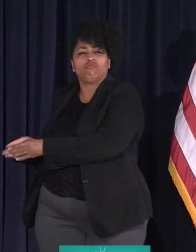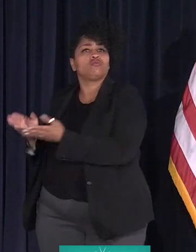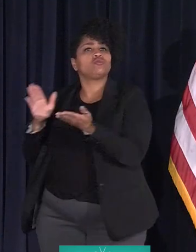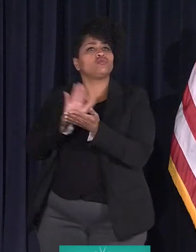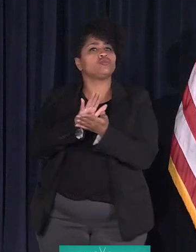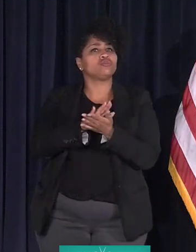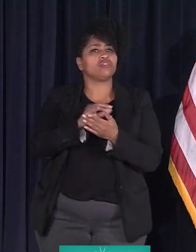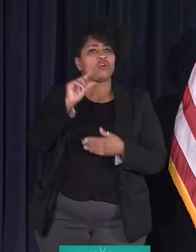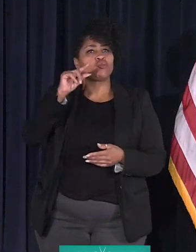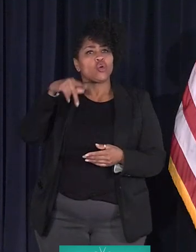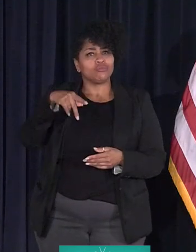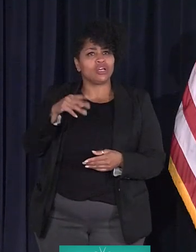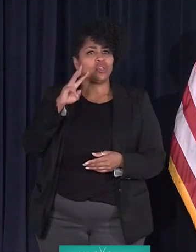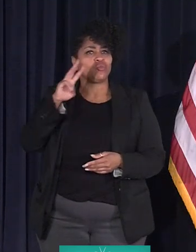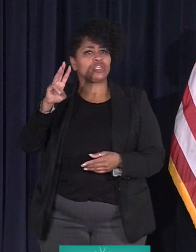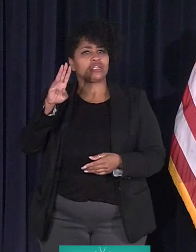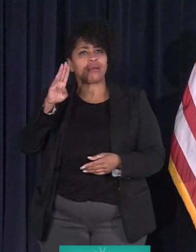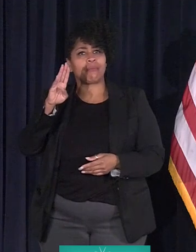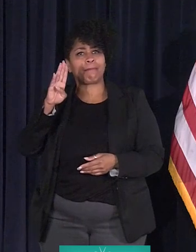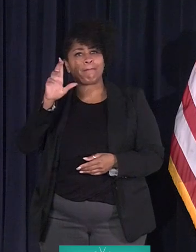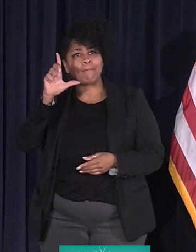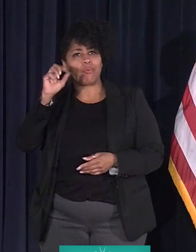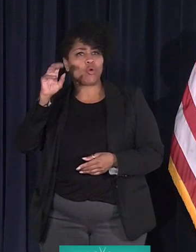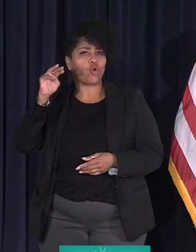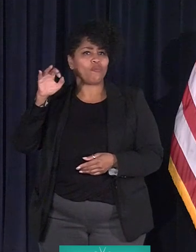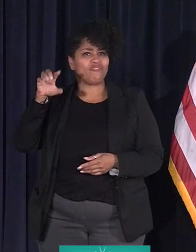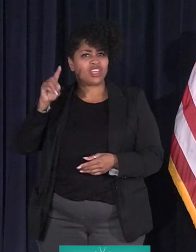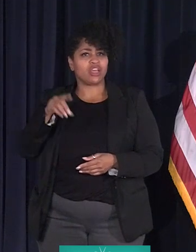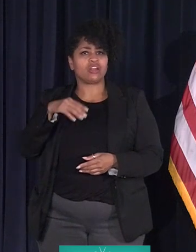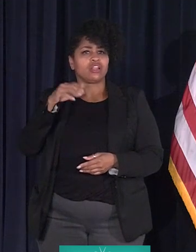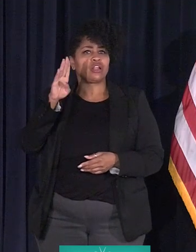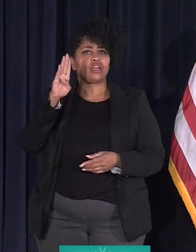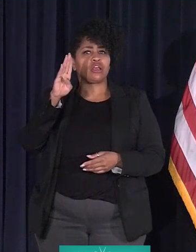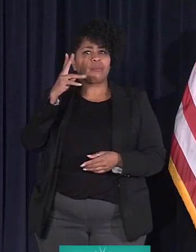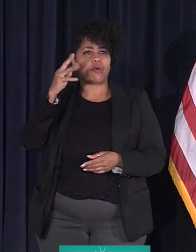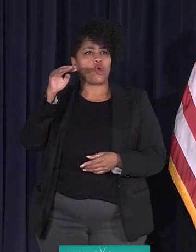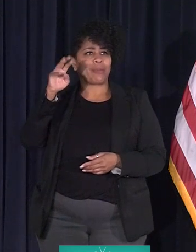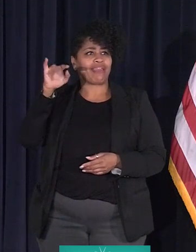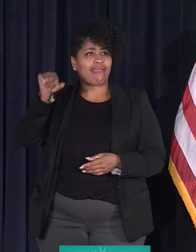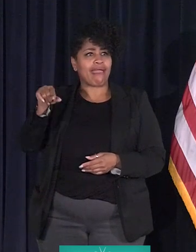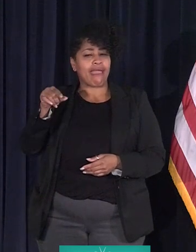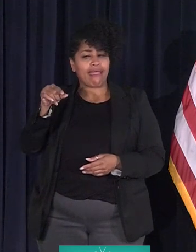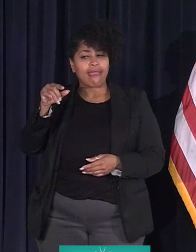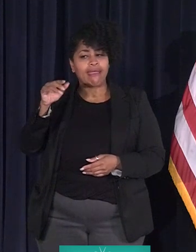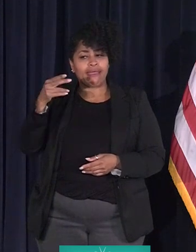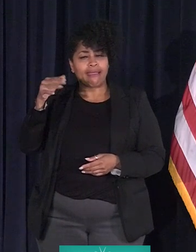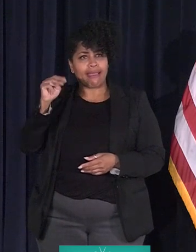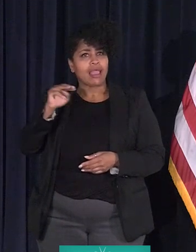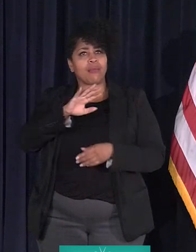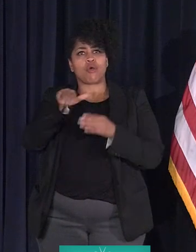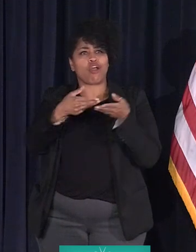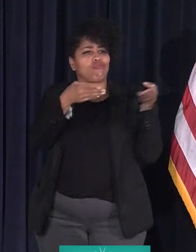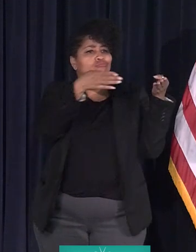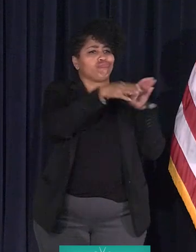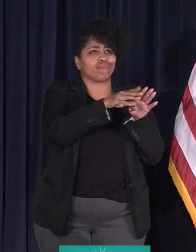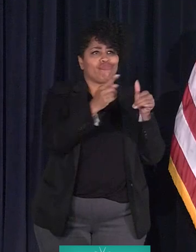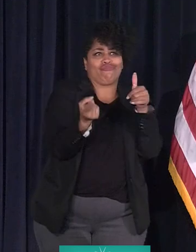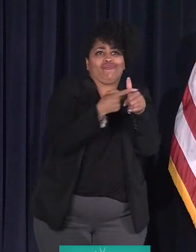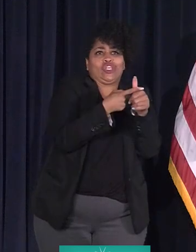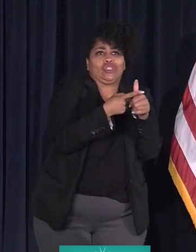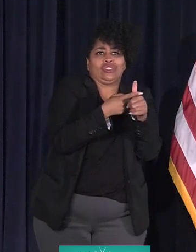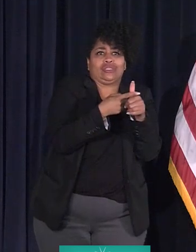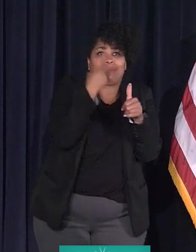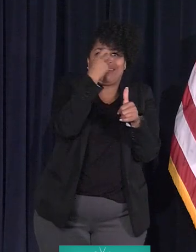Pointe and West Bloomfield and Birmingham and Ann Arbor all shut down first